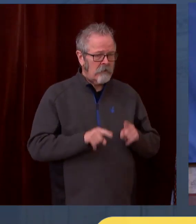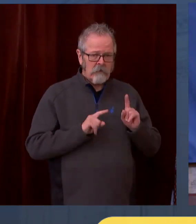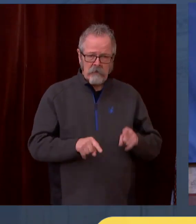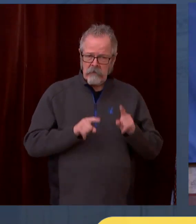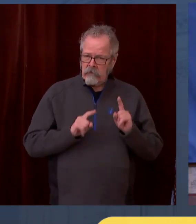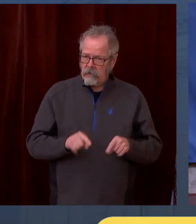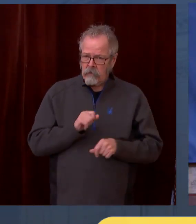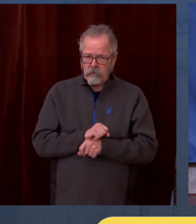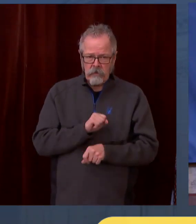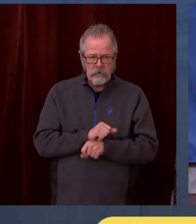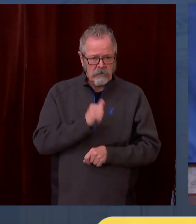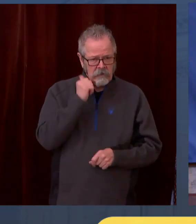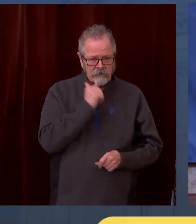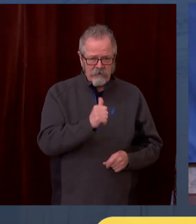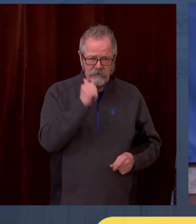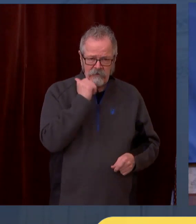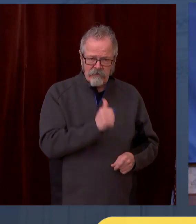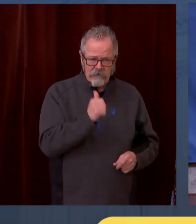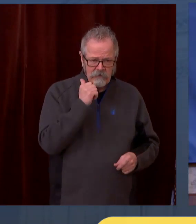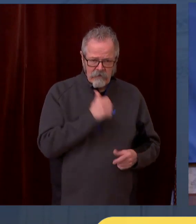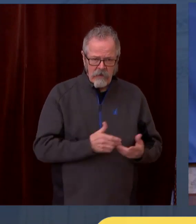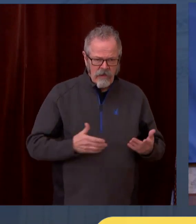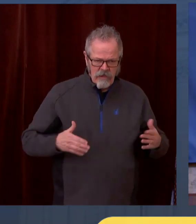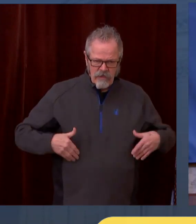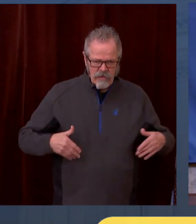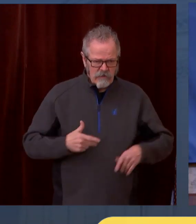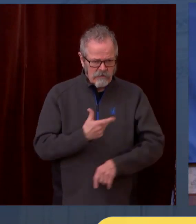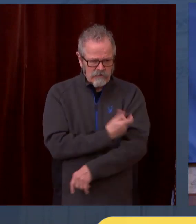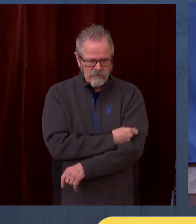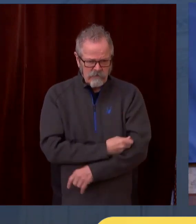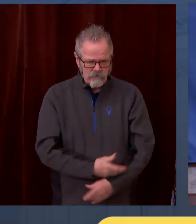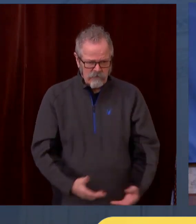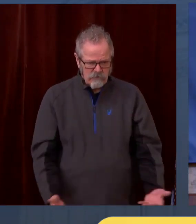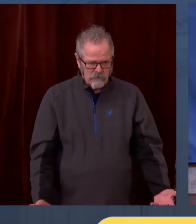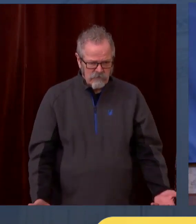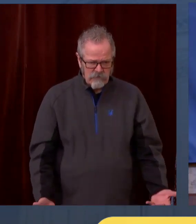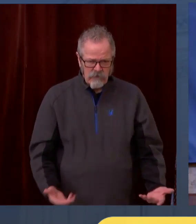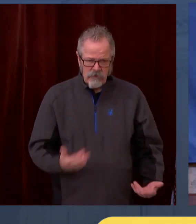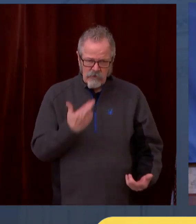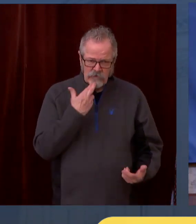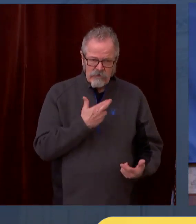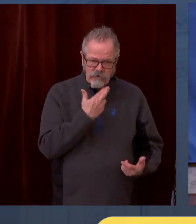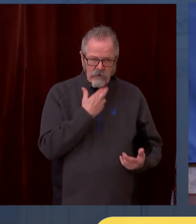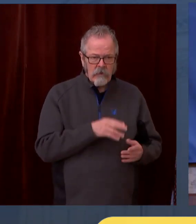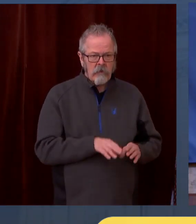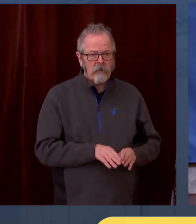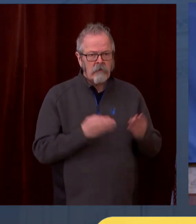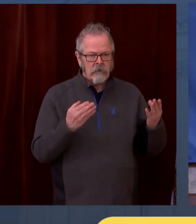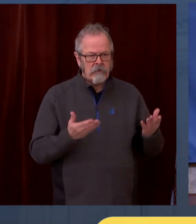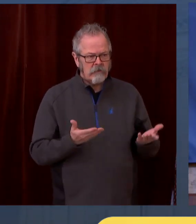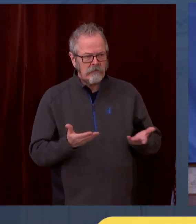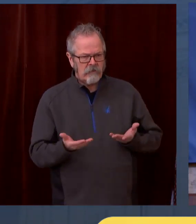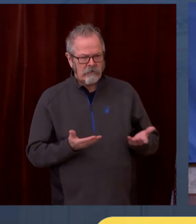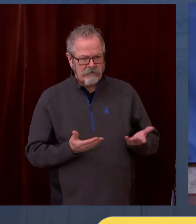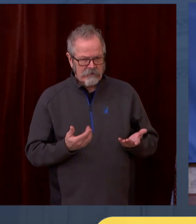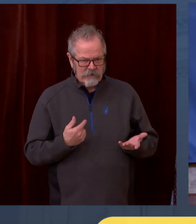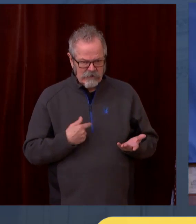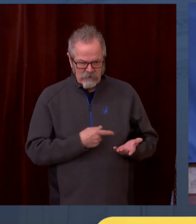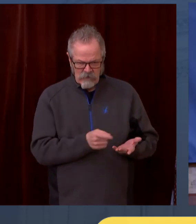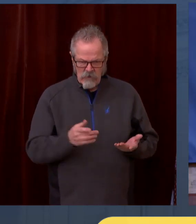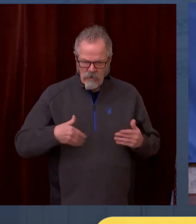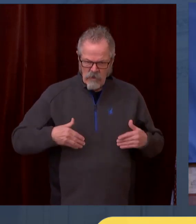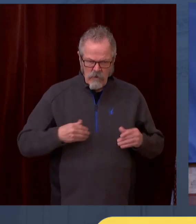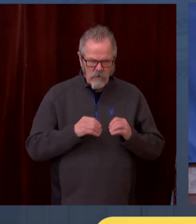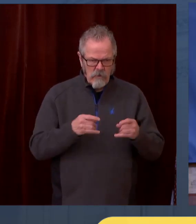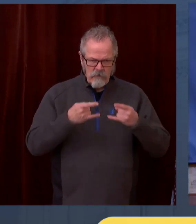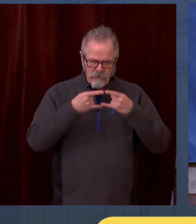indoor people who aren't wearing masks because they can't when they're eating. So we are well aware of all those things. It didn't really take a large lobbying